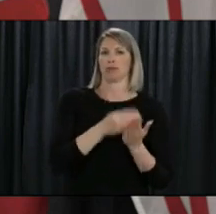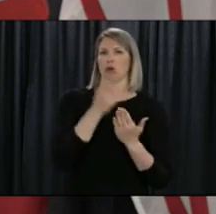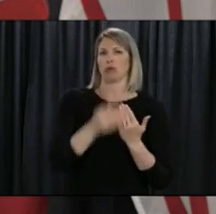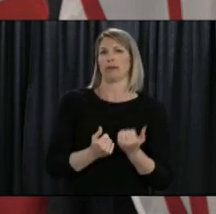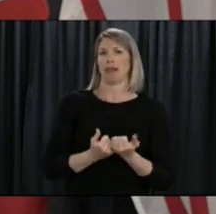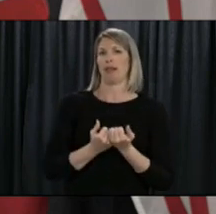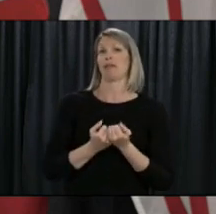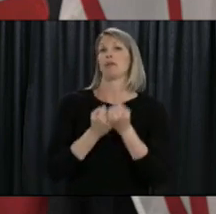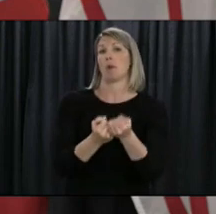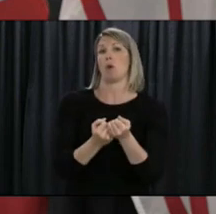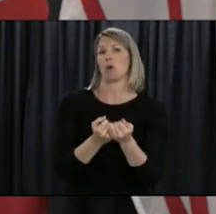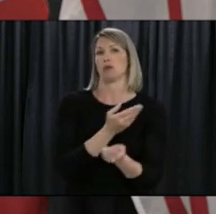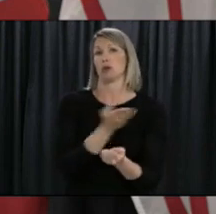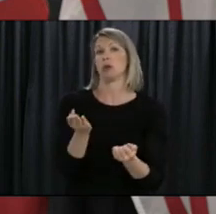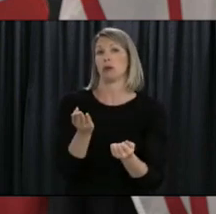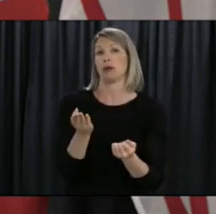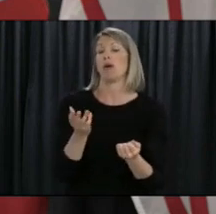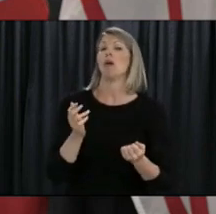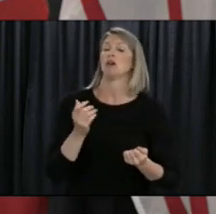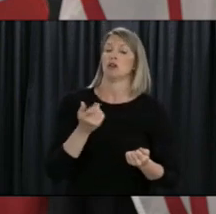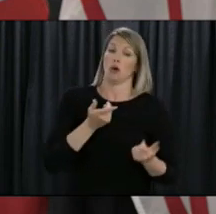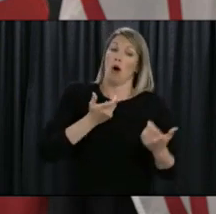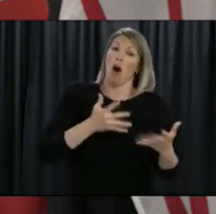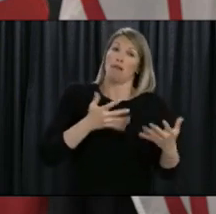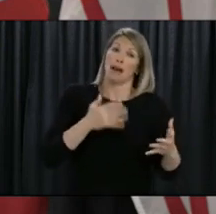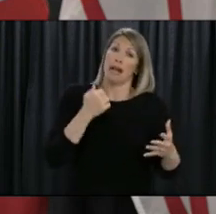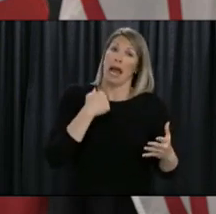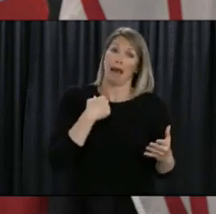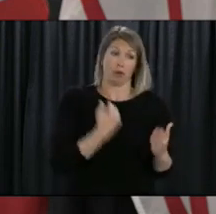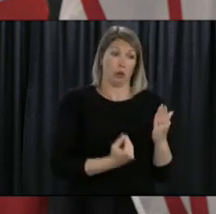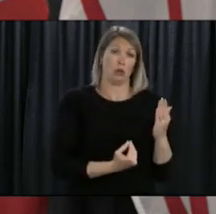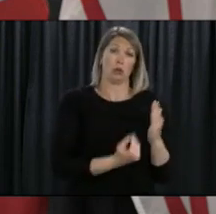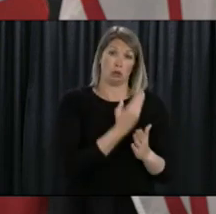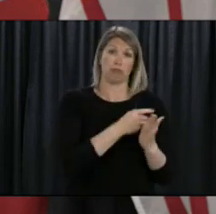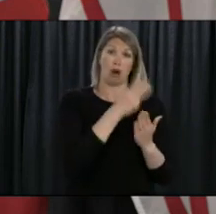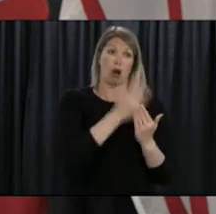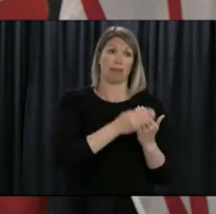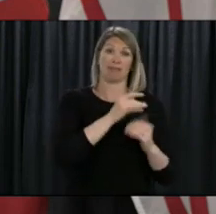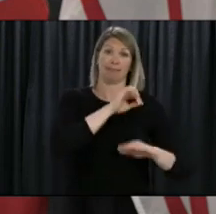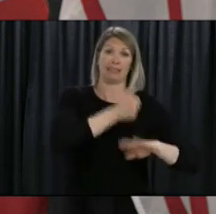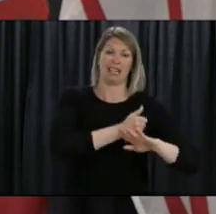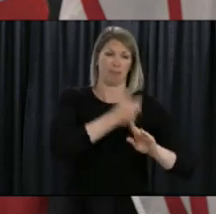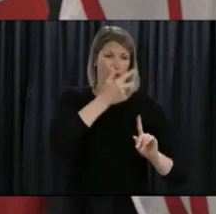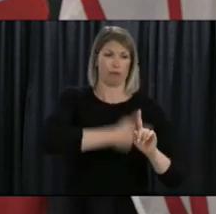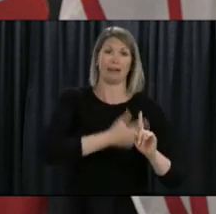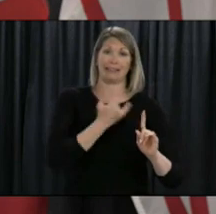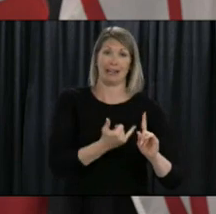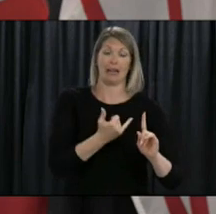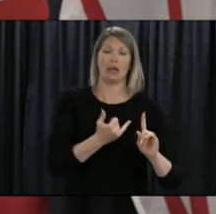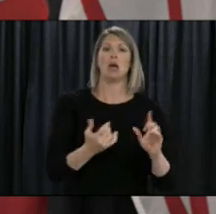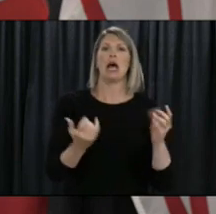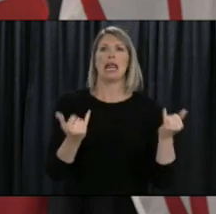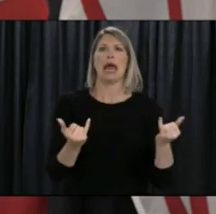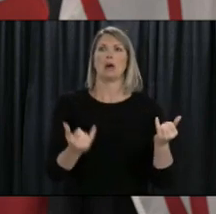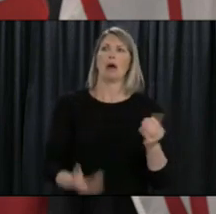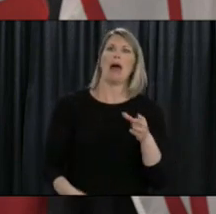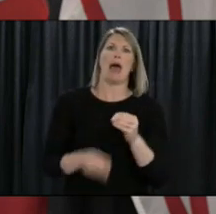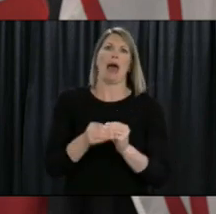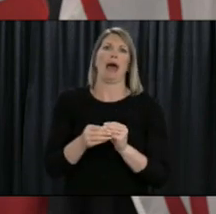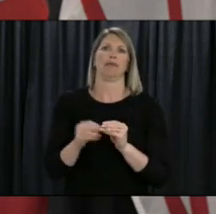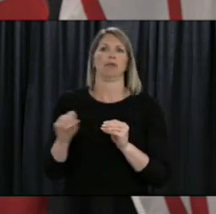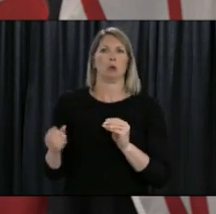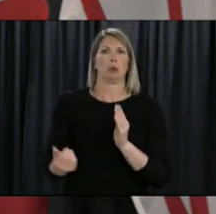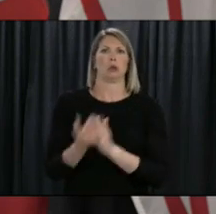we are introducing new supports on top of enhancing what we already have in place. There's been some great programs that have been consistently around for many